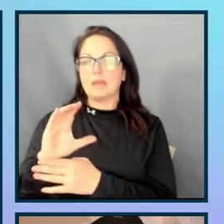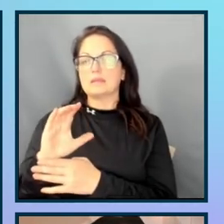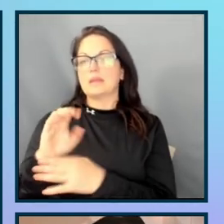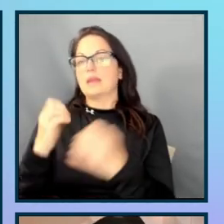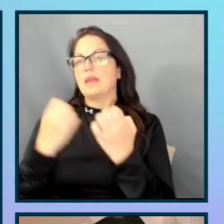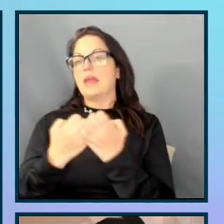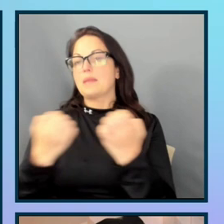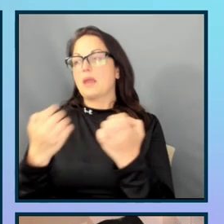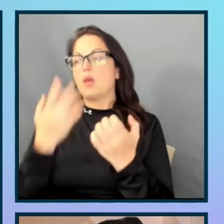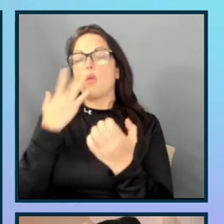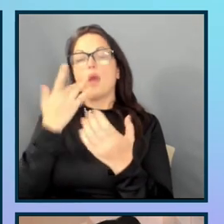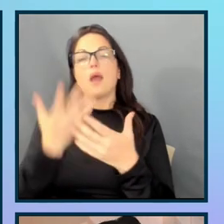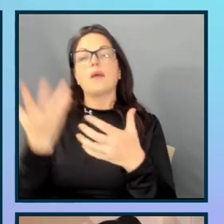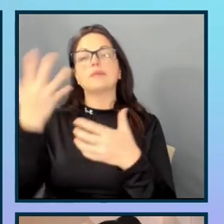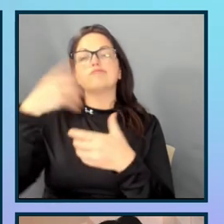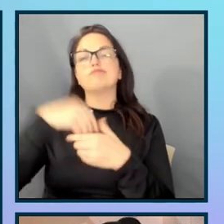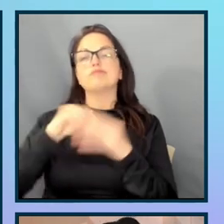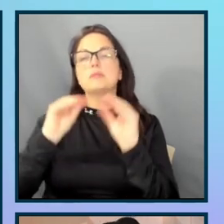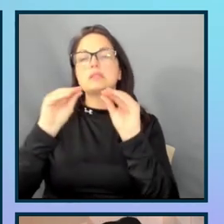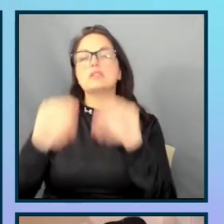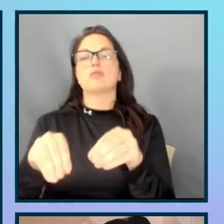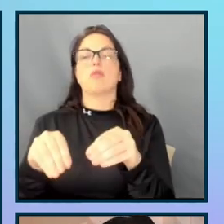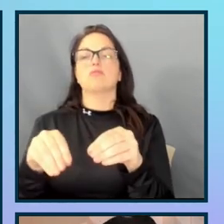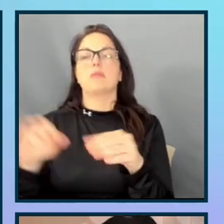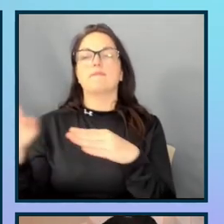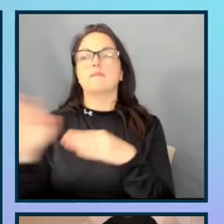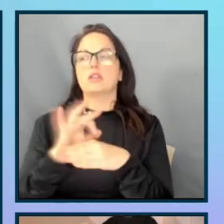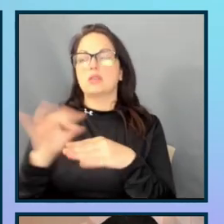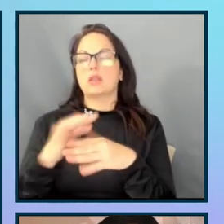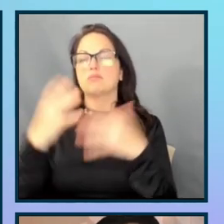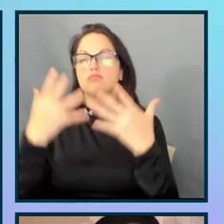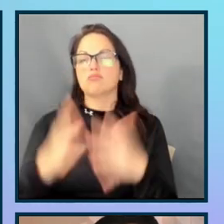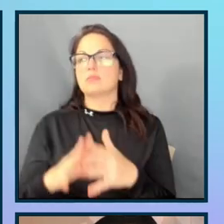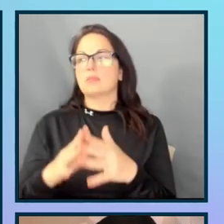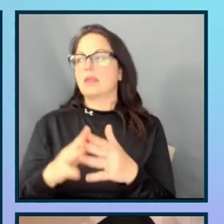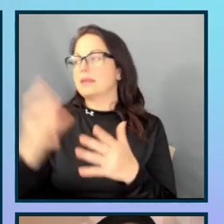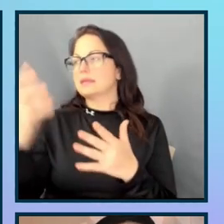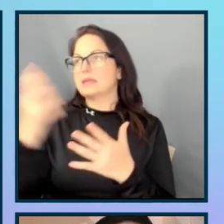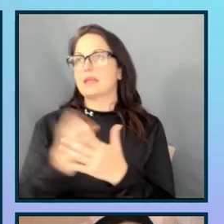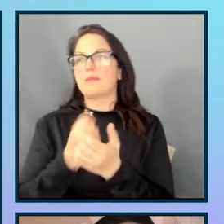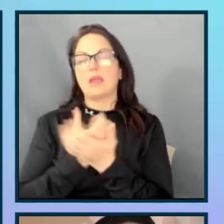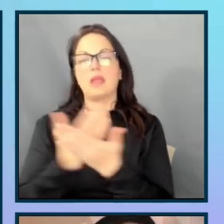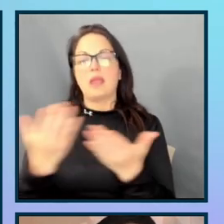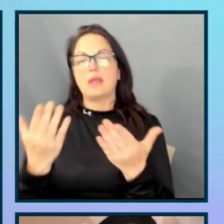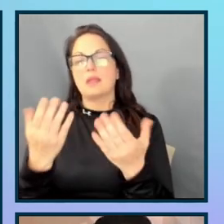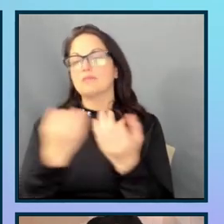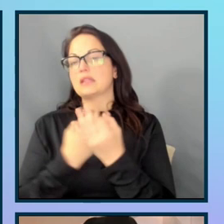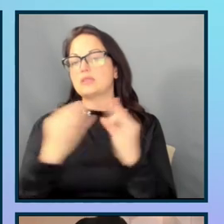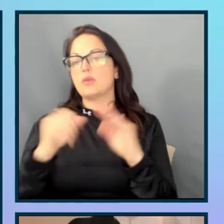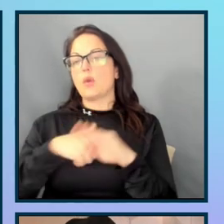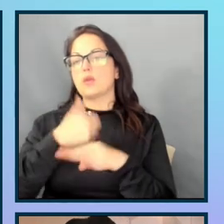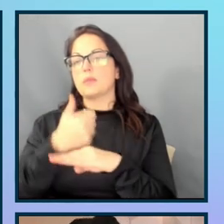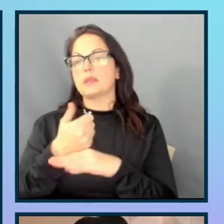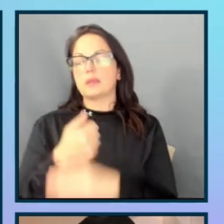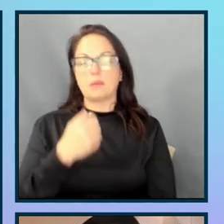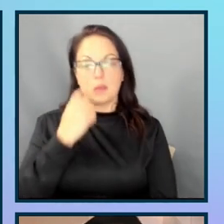functionality in here. And you want to make sure that you're definitely taking advantage of everything that kind of comes free as you're building it.